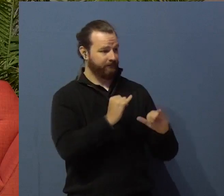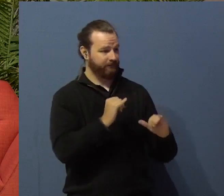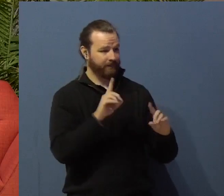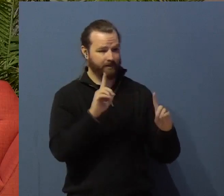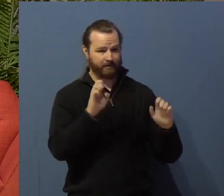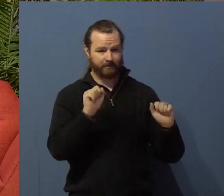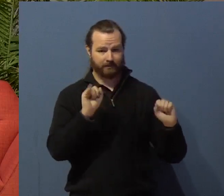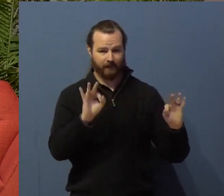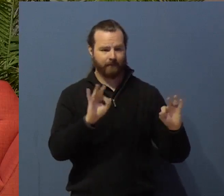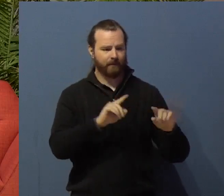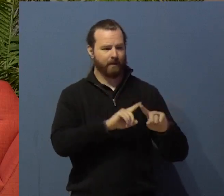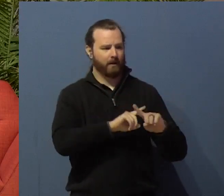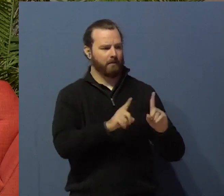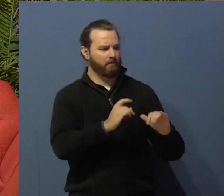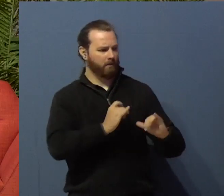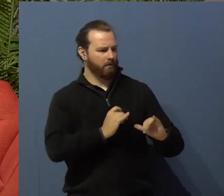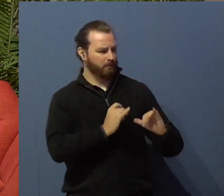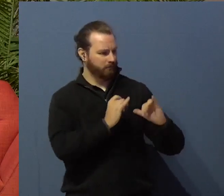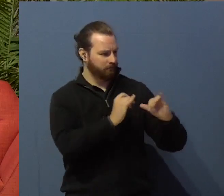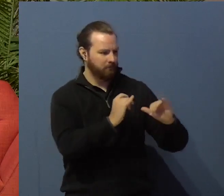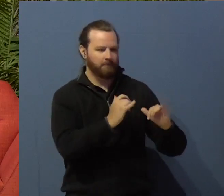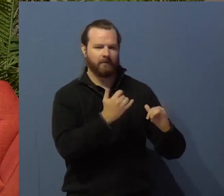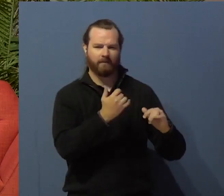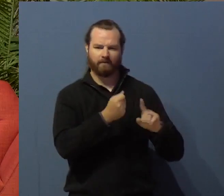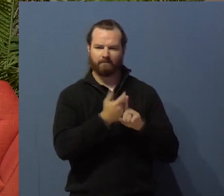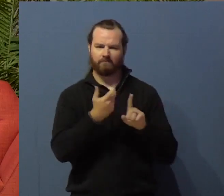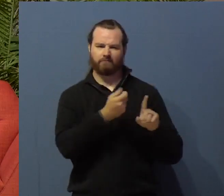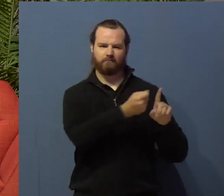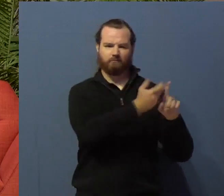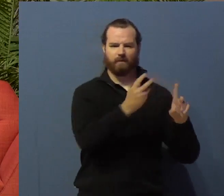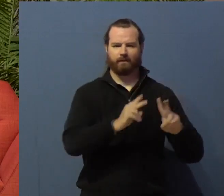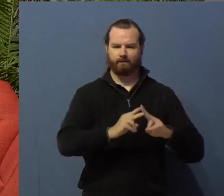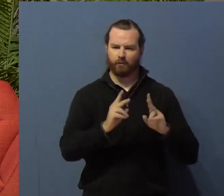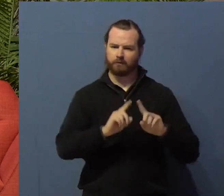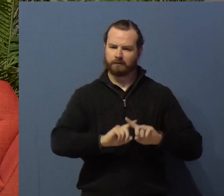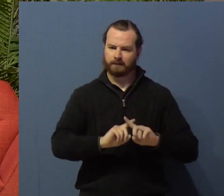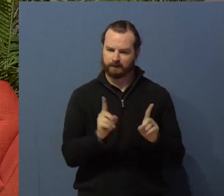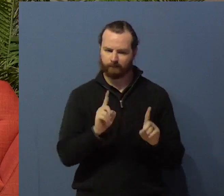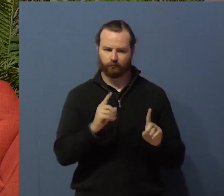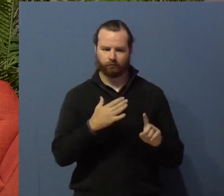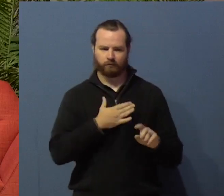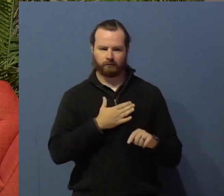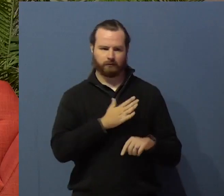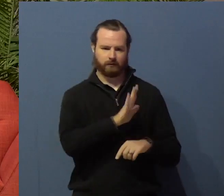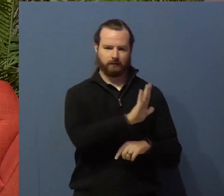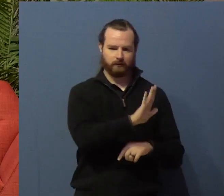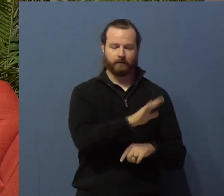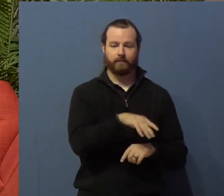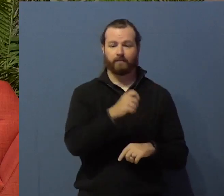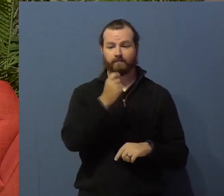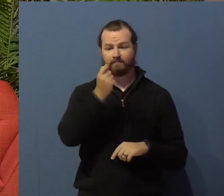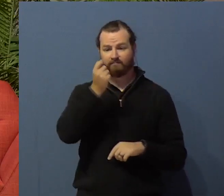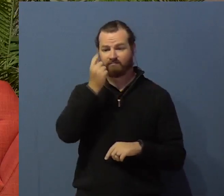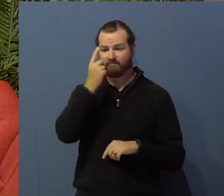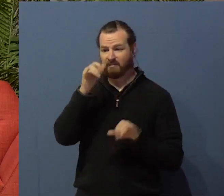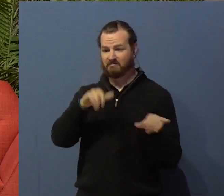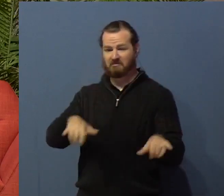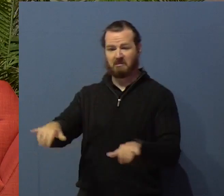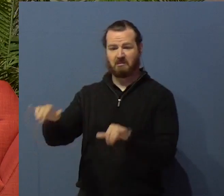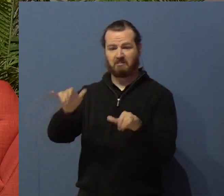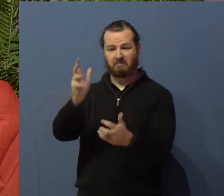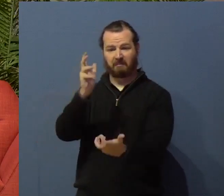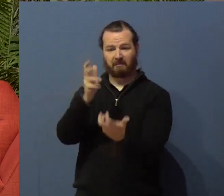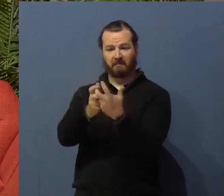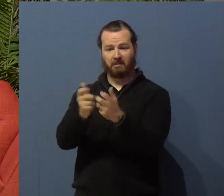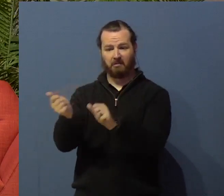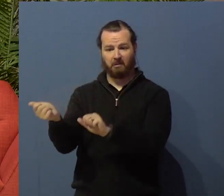becomes there's no blanket approach to offering pastoral care, offering support